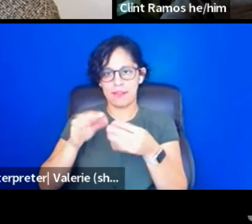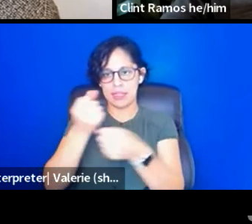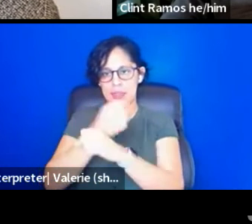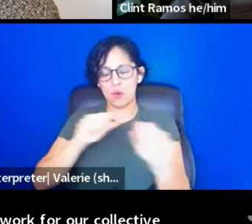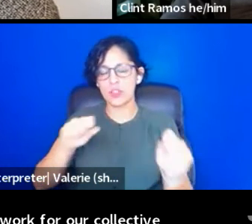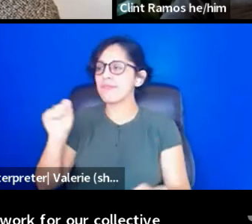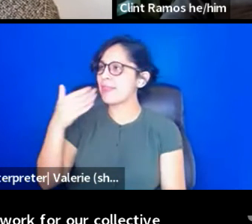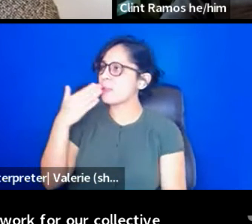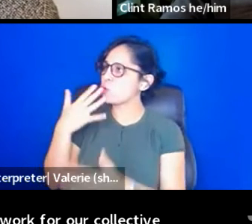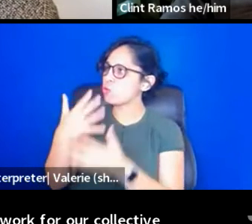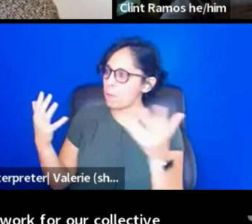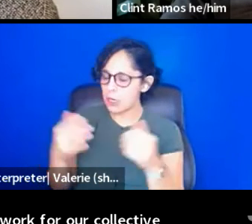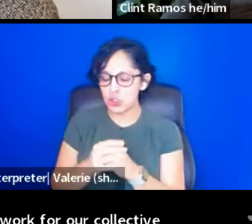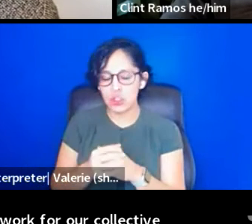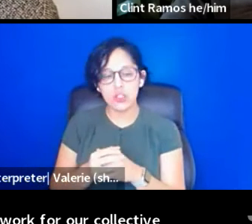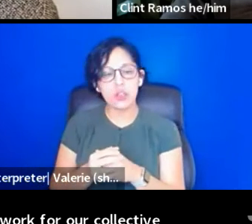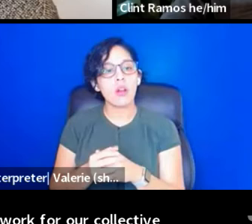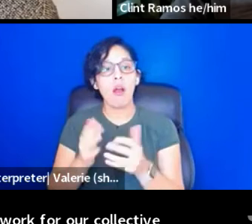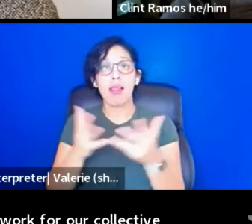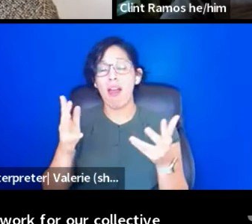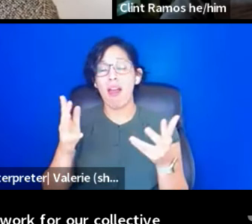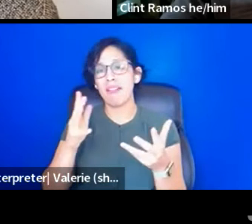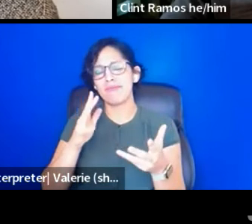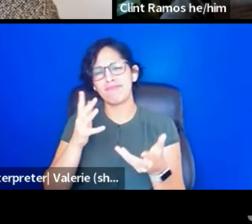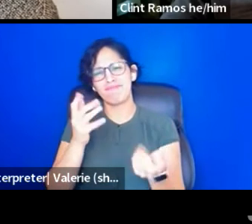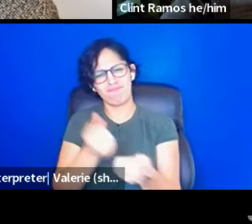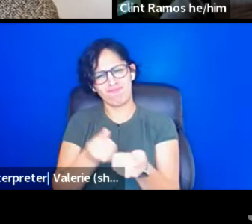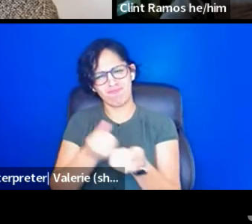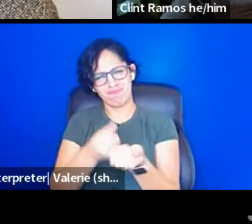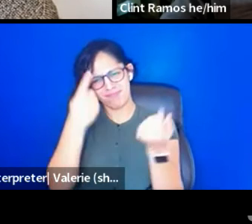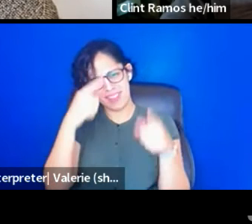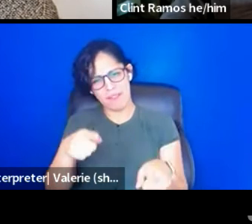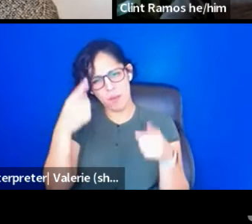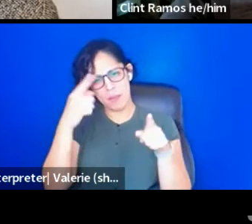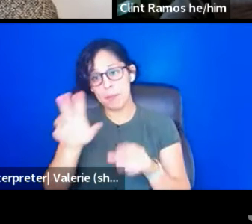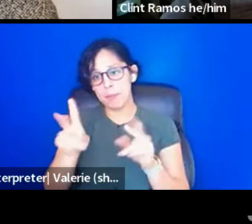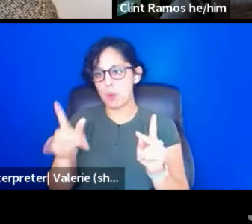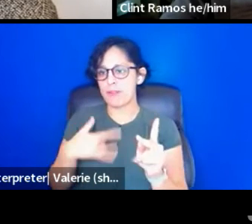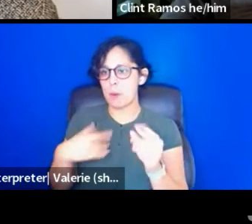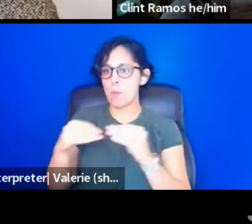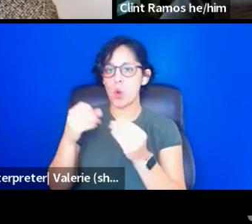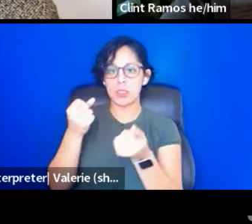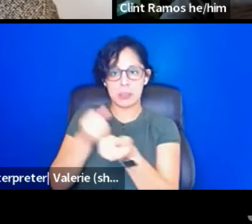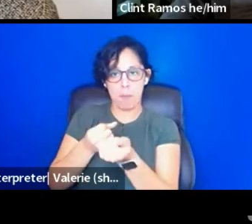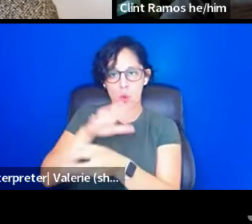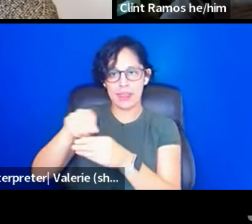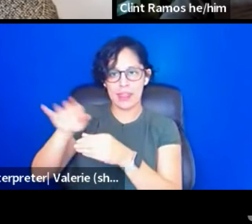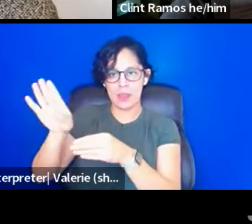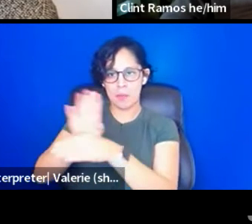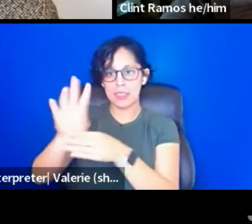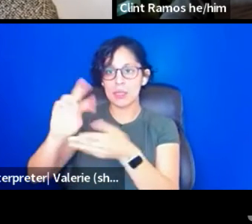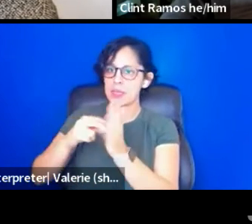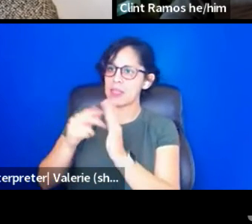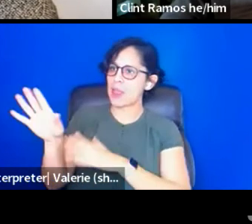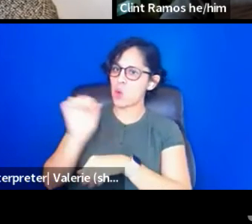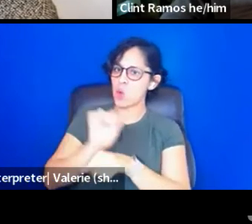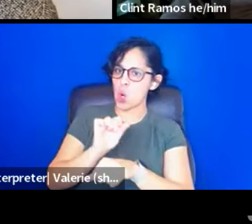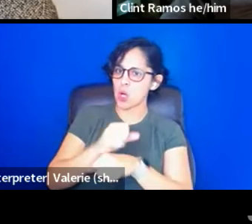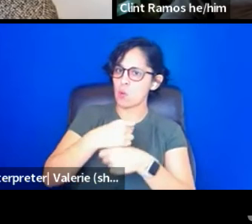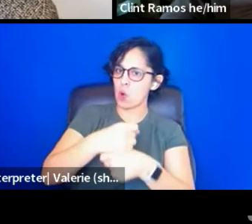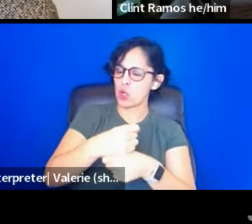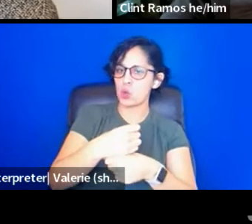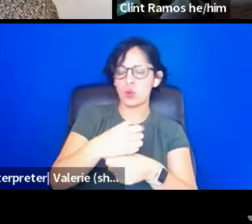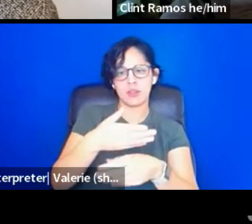Yeah. Just a lot of affirmation that when folks have felt more supported in their organizations, they felt that their work was, was much better.